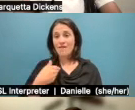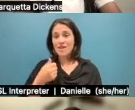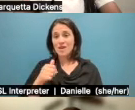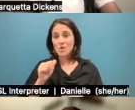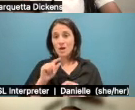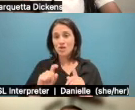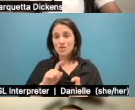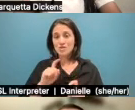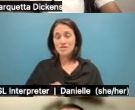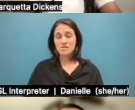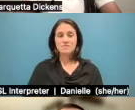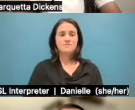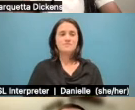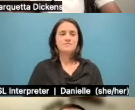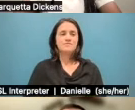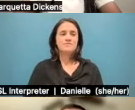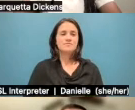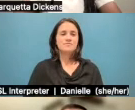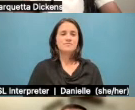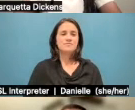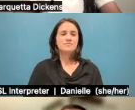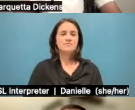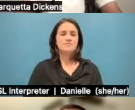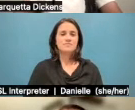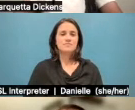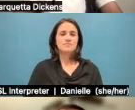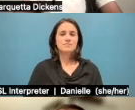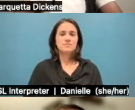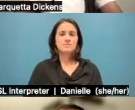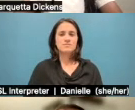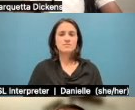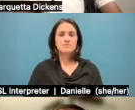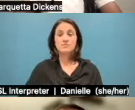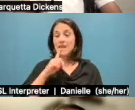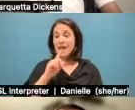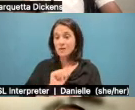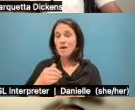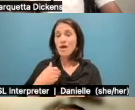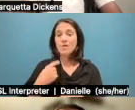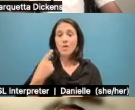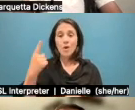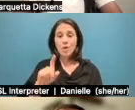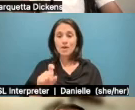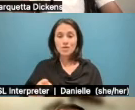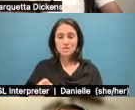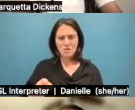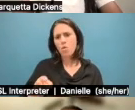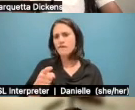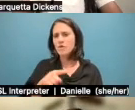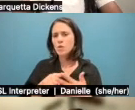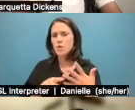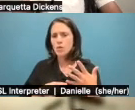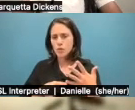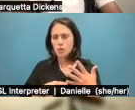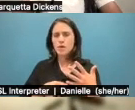Um, there are, there's actually, um, there is one question. Actually, there are a couple of questions that are